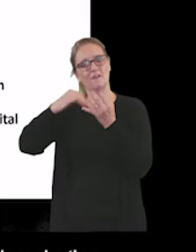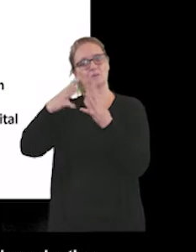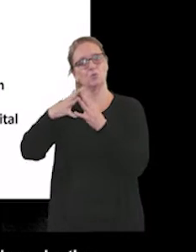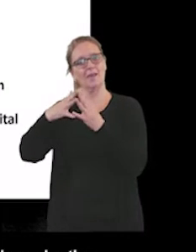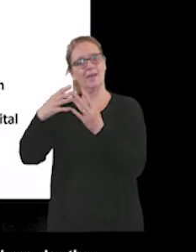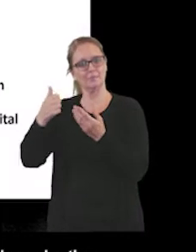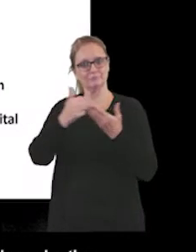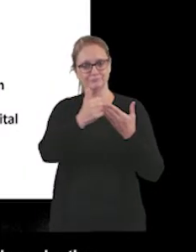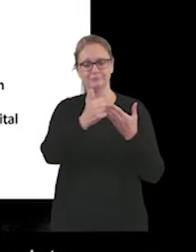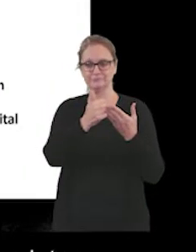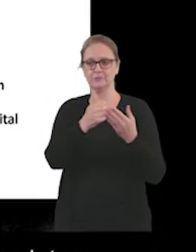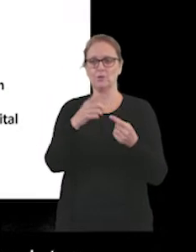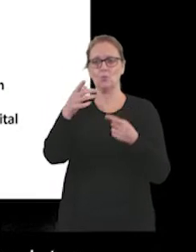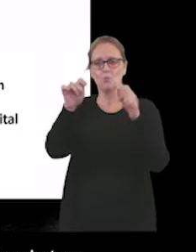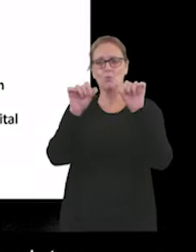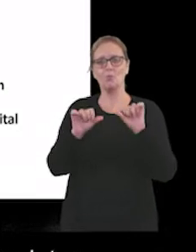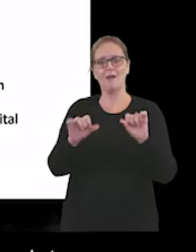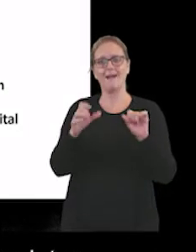nomination.